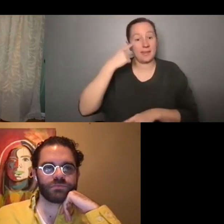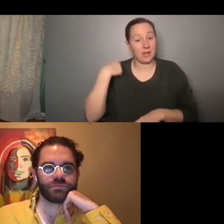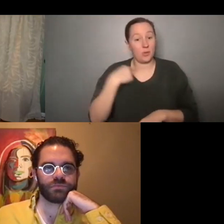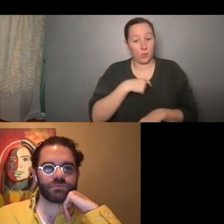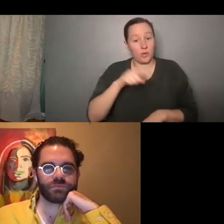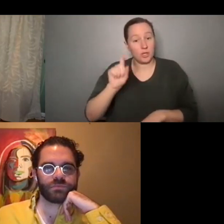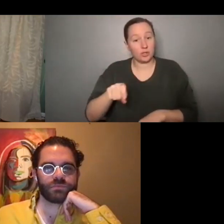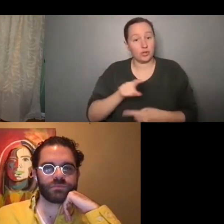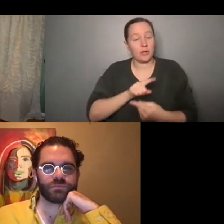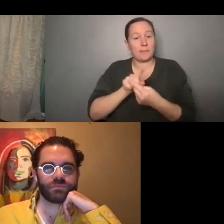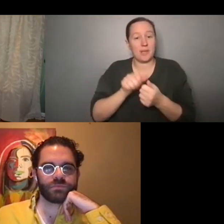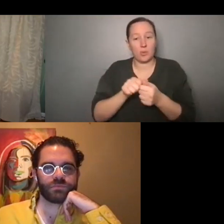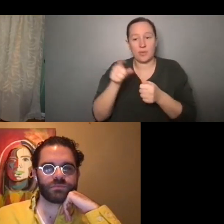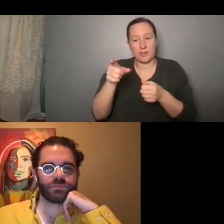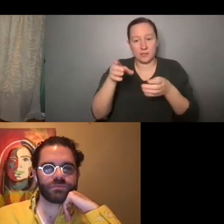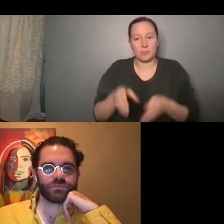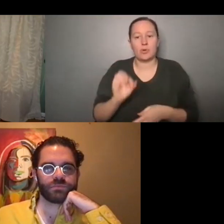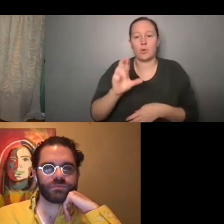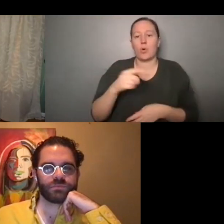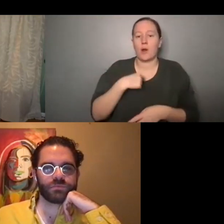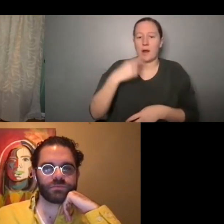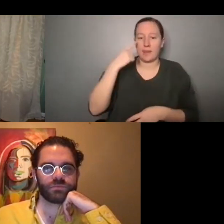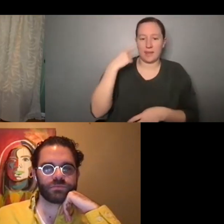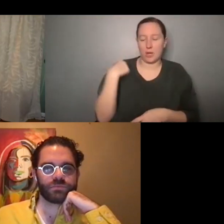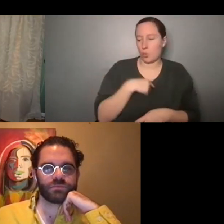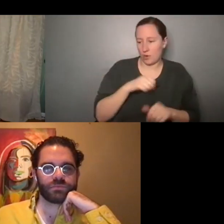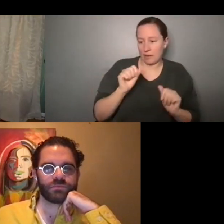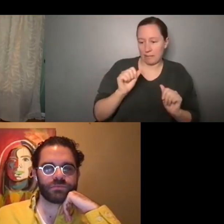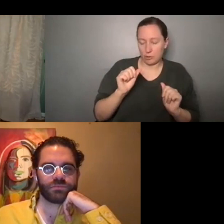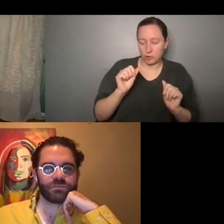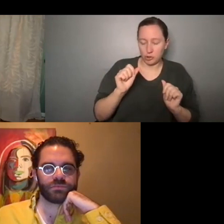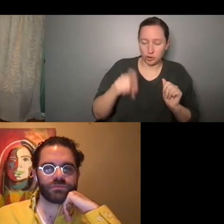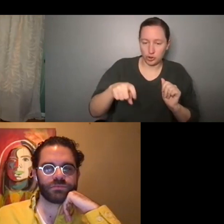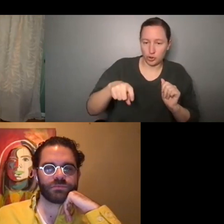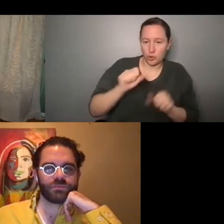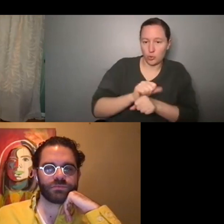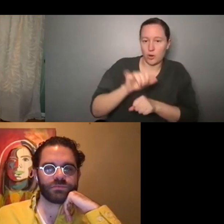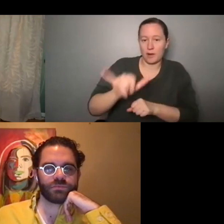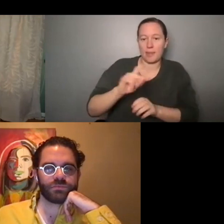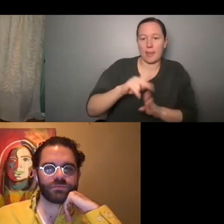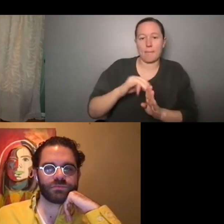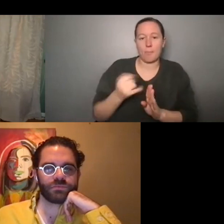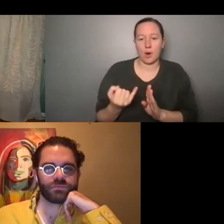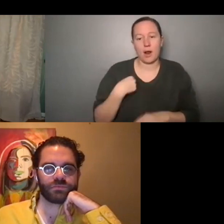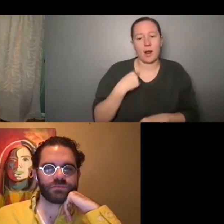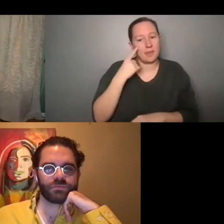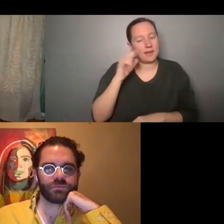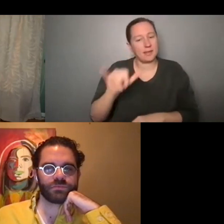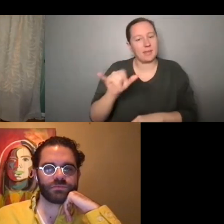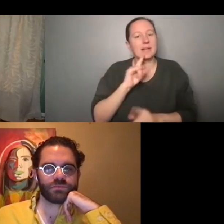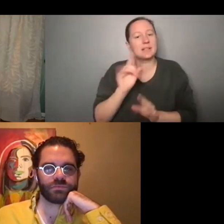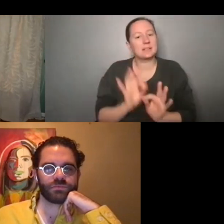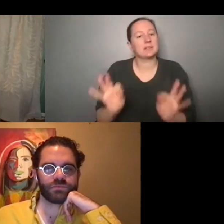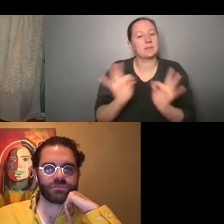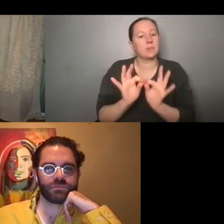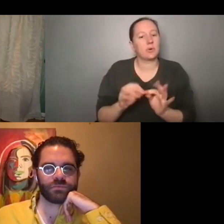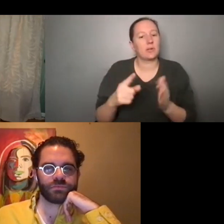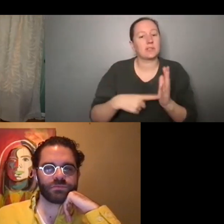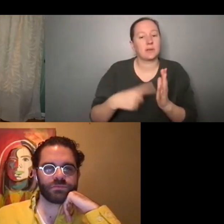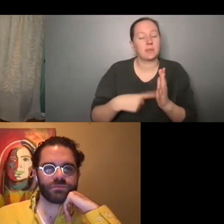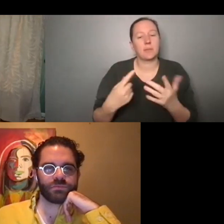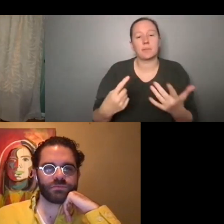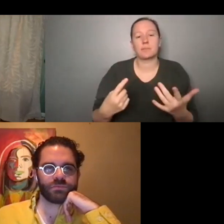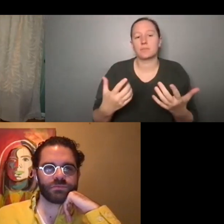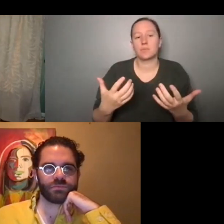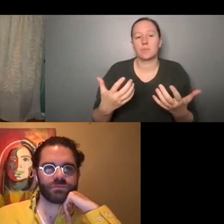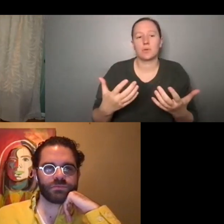meet with this person. I think we should work on this project. And I think that's, you know, so important. Sometimes, you know, you want to, well, I want